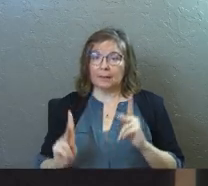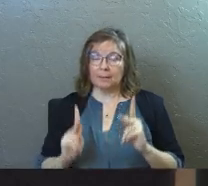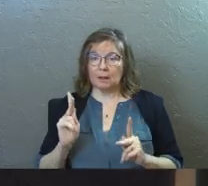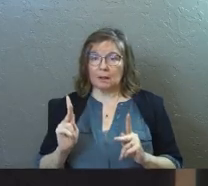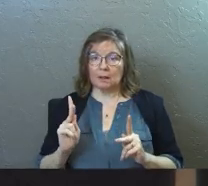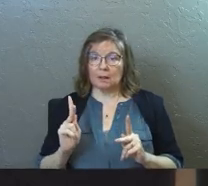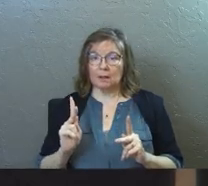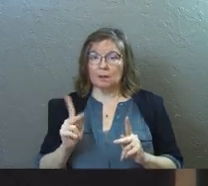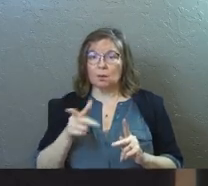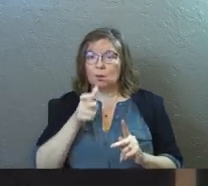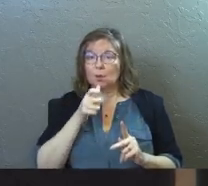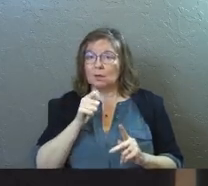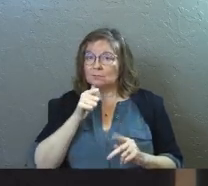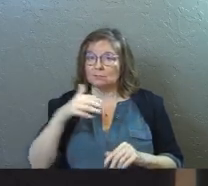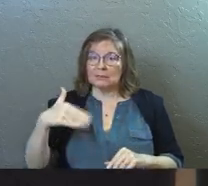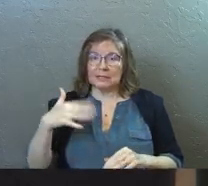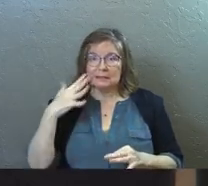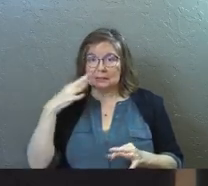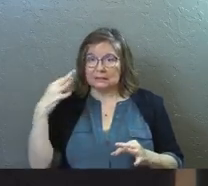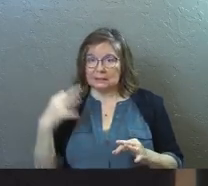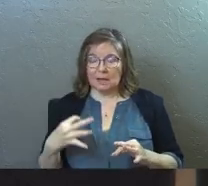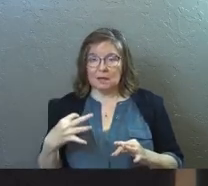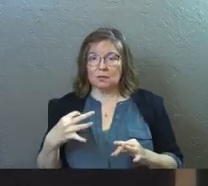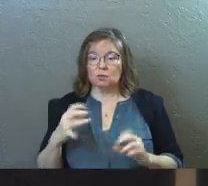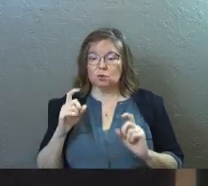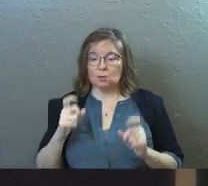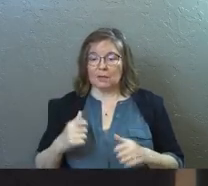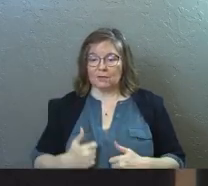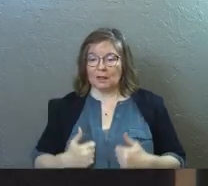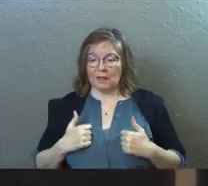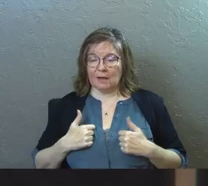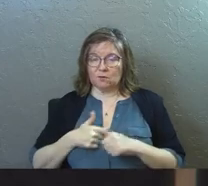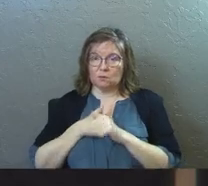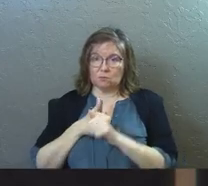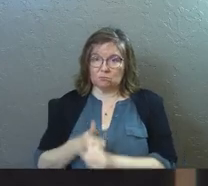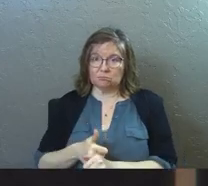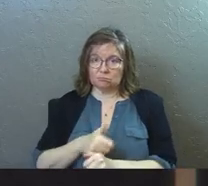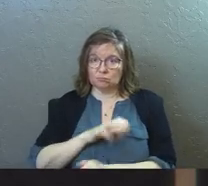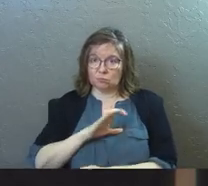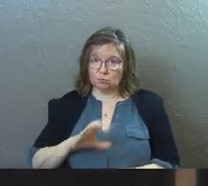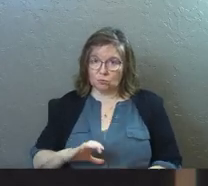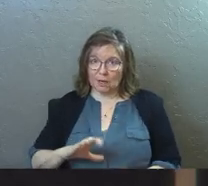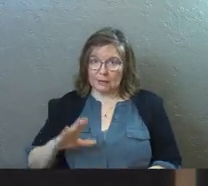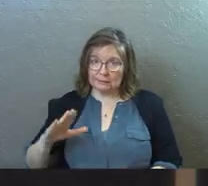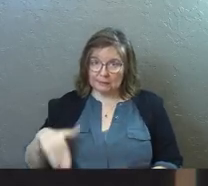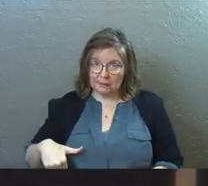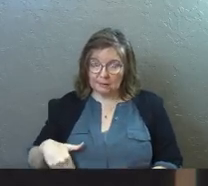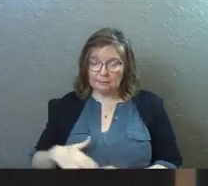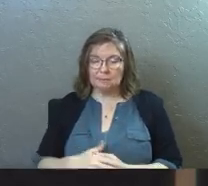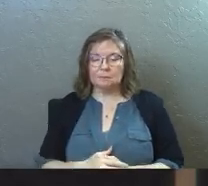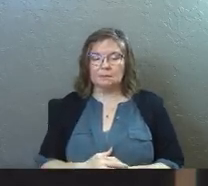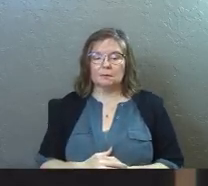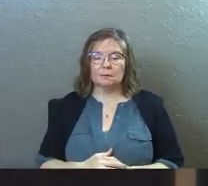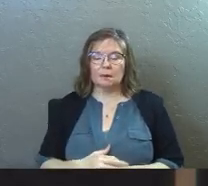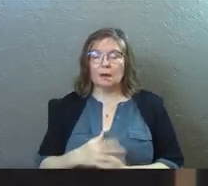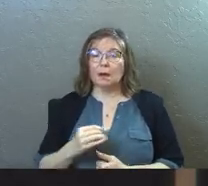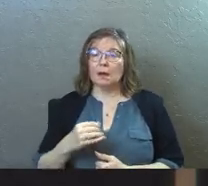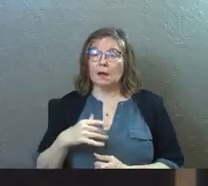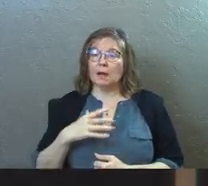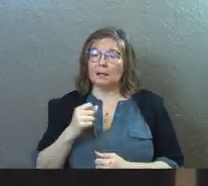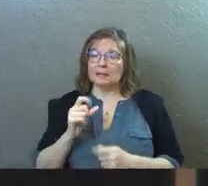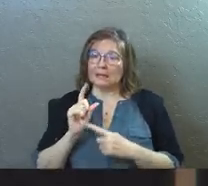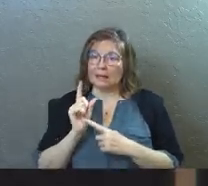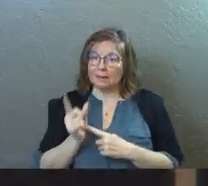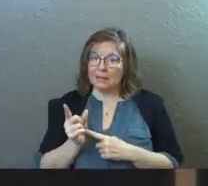folks who have not yet decided to give their life to Jesus Christ totally yet. And I'm